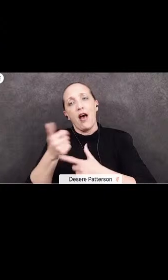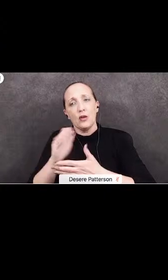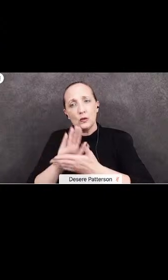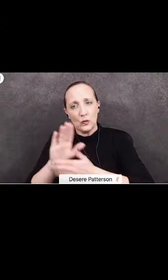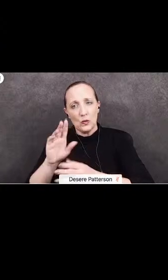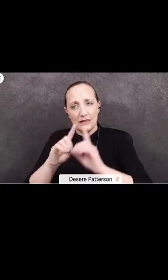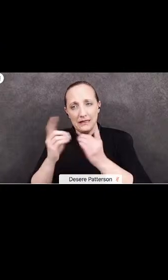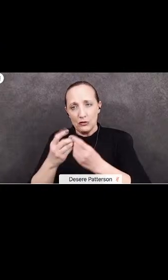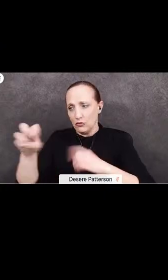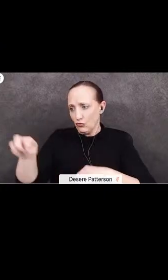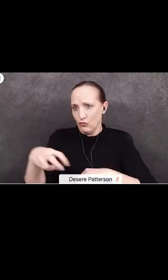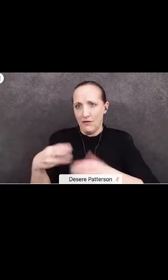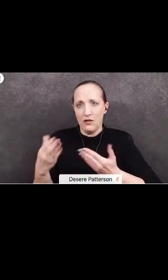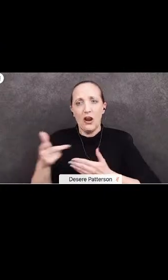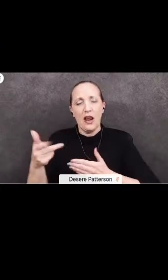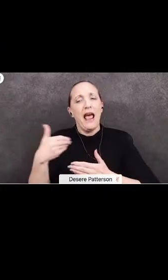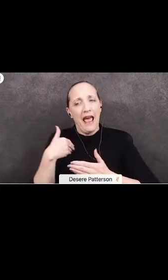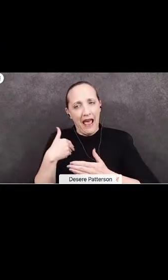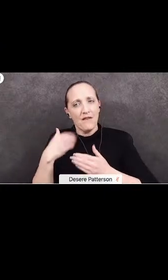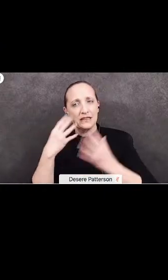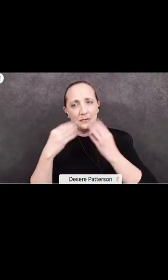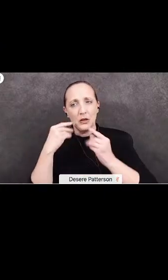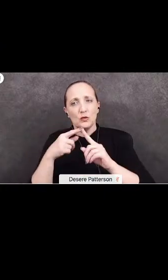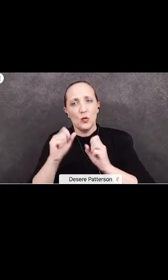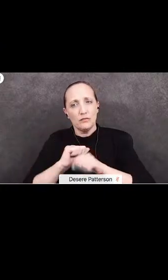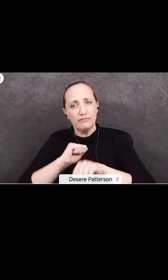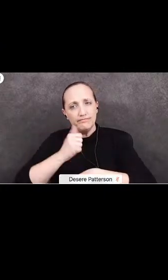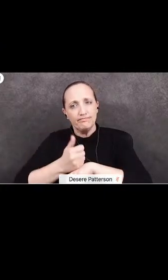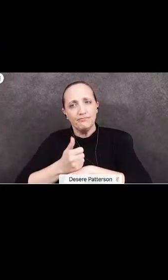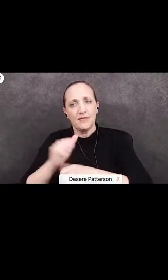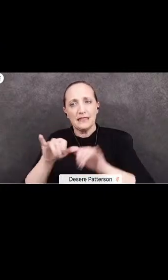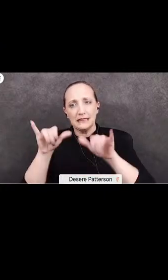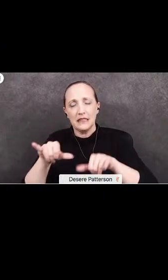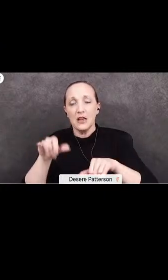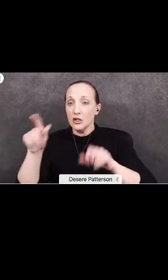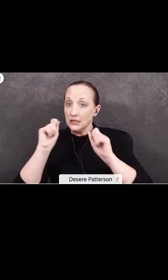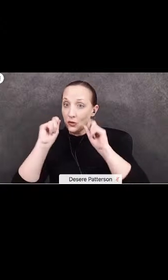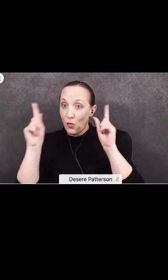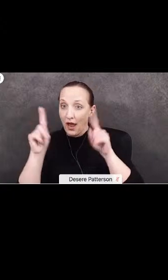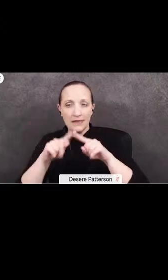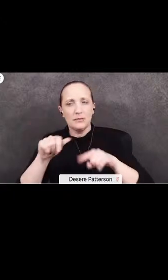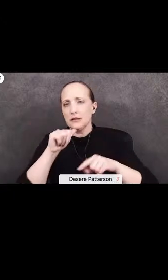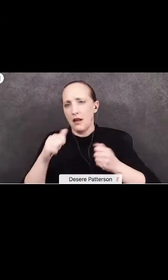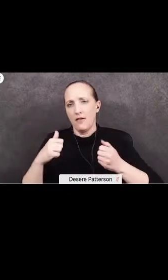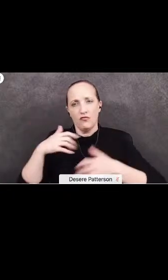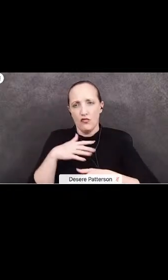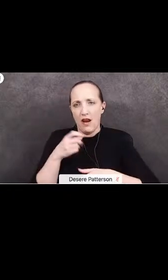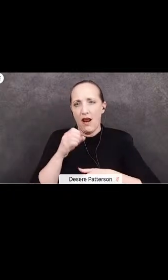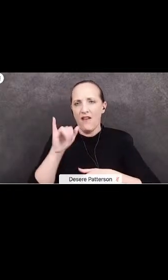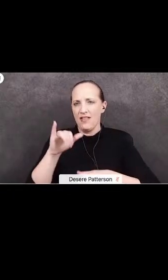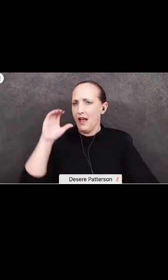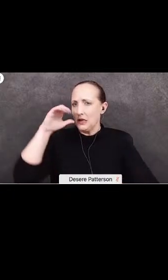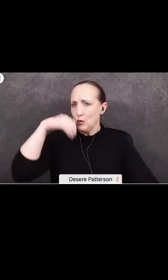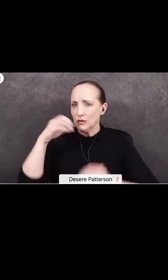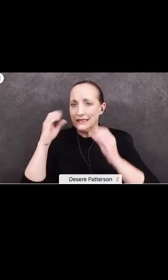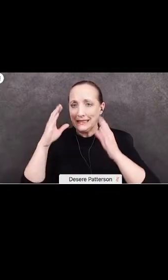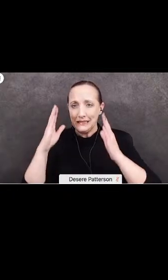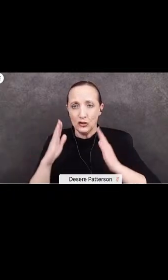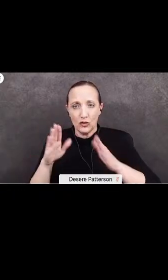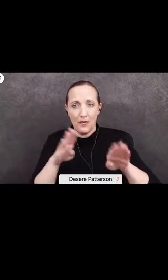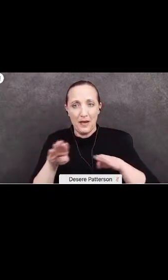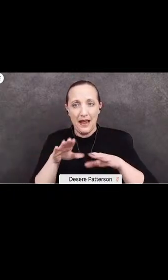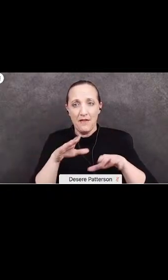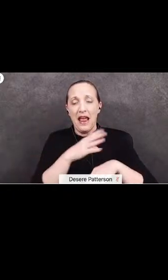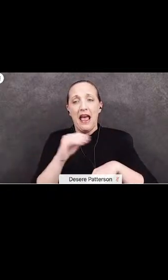and had experiences in implementing systems. She was surprised but not intimidated by the unusual teacher behavior and atmosphere at